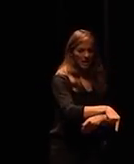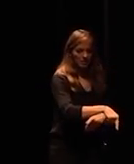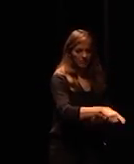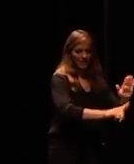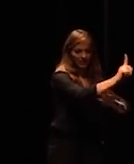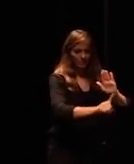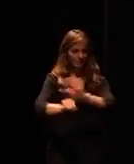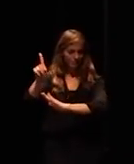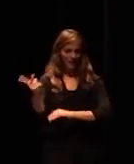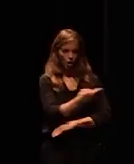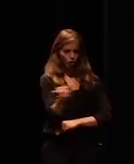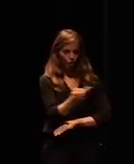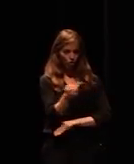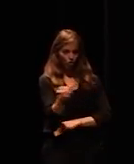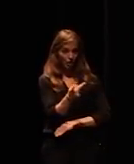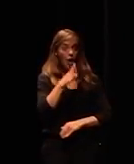a Koutura event